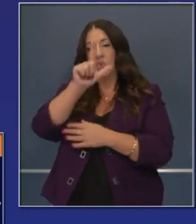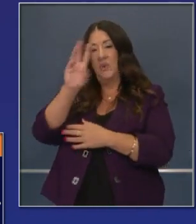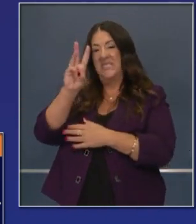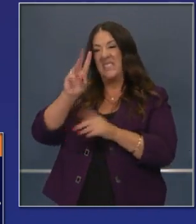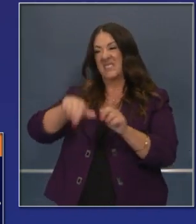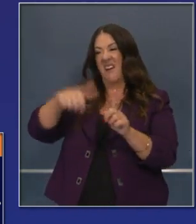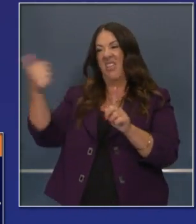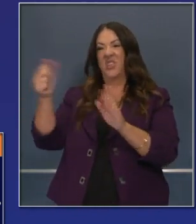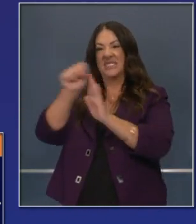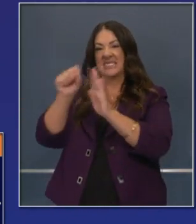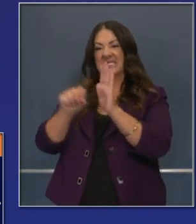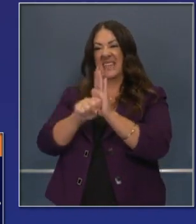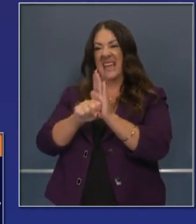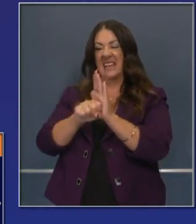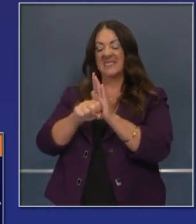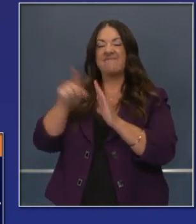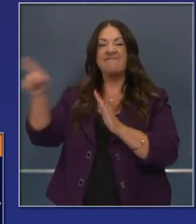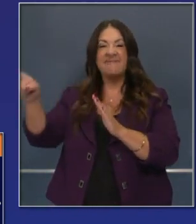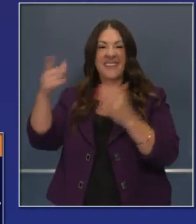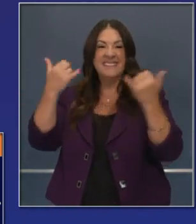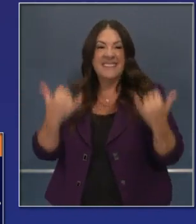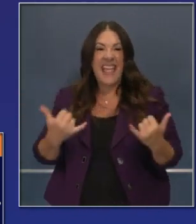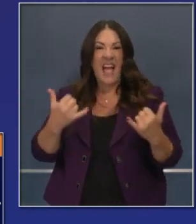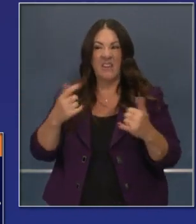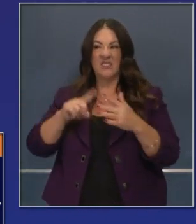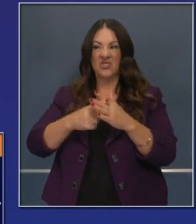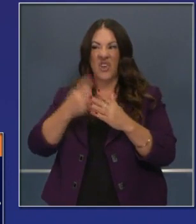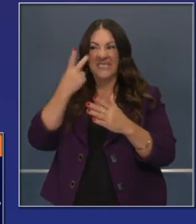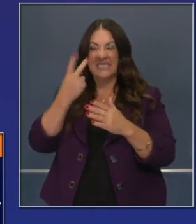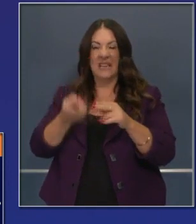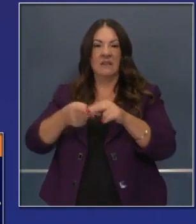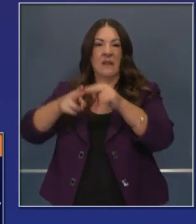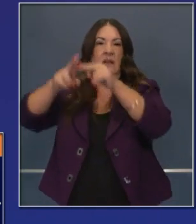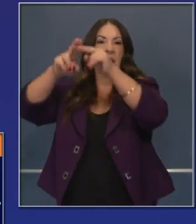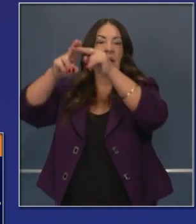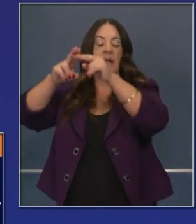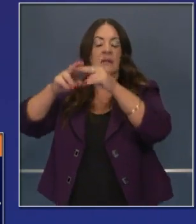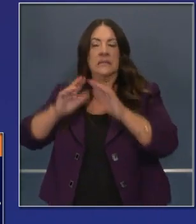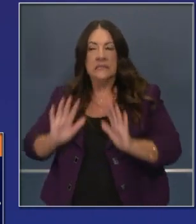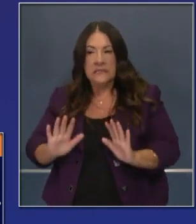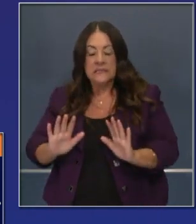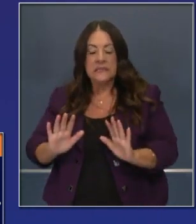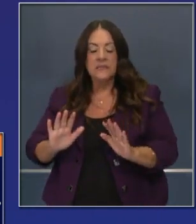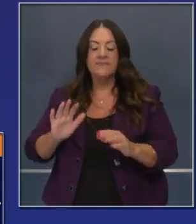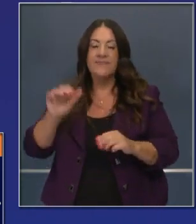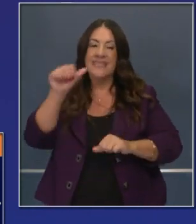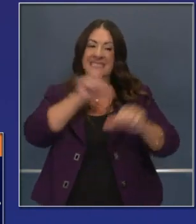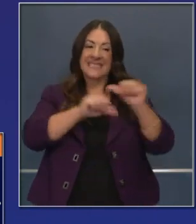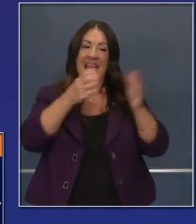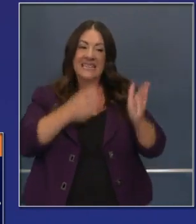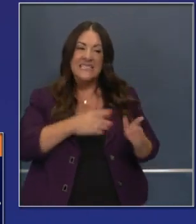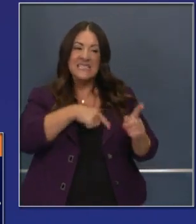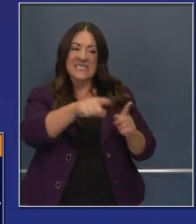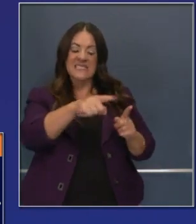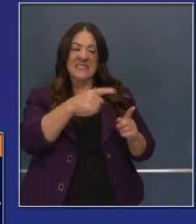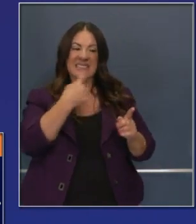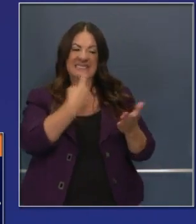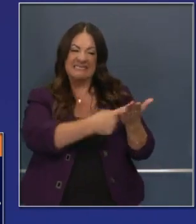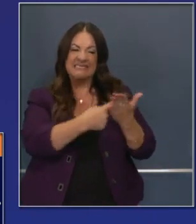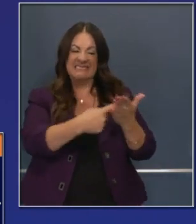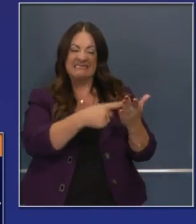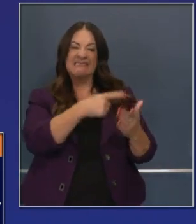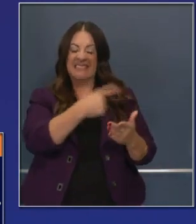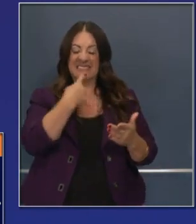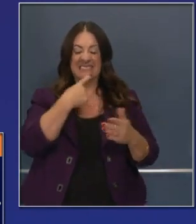seen an increase in their total number of cases. This is, again, what science had predicted. If we go back to our original